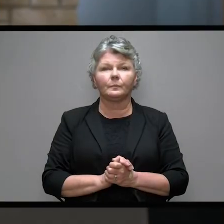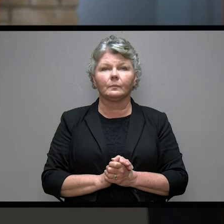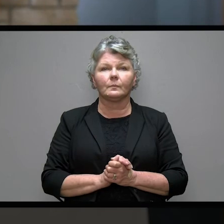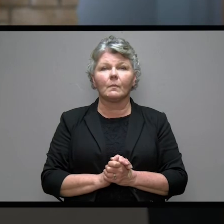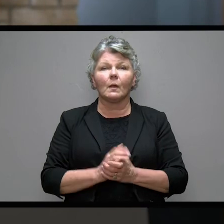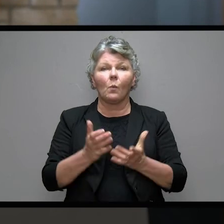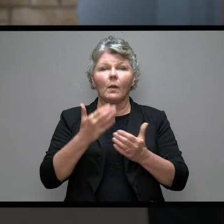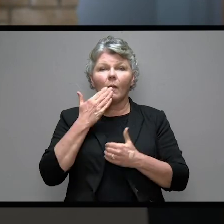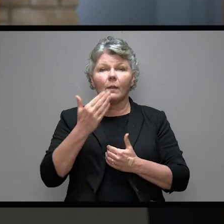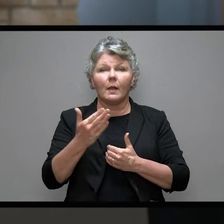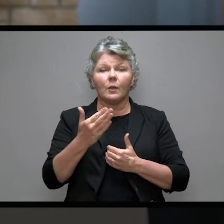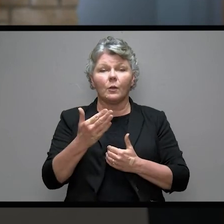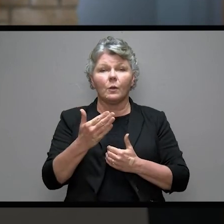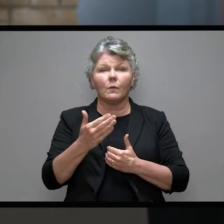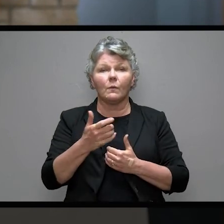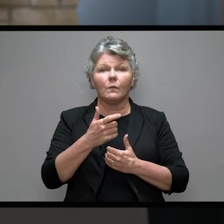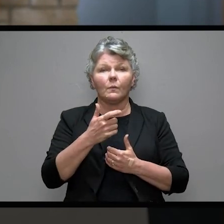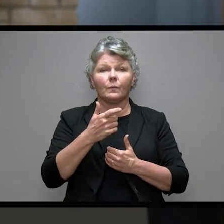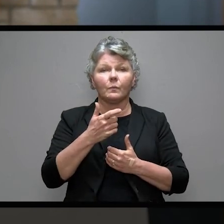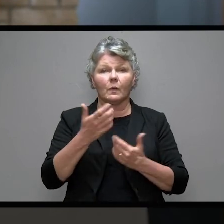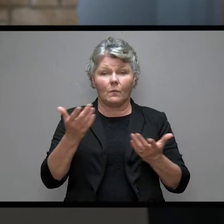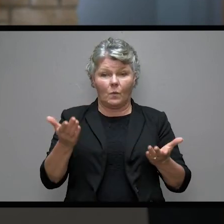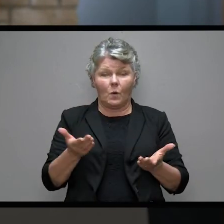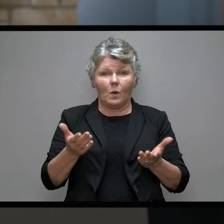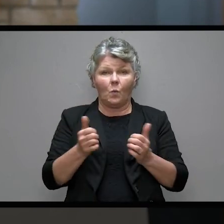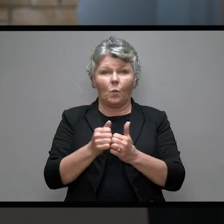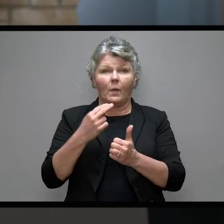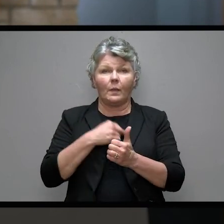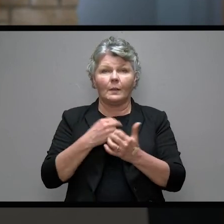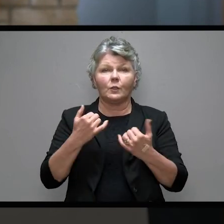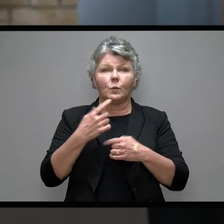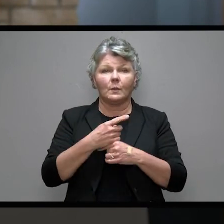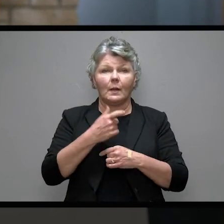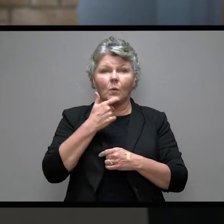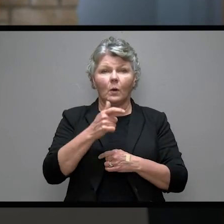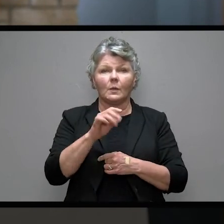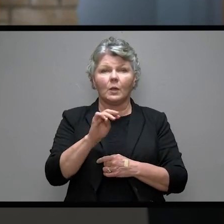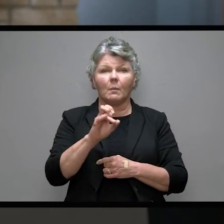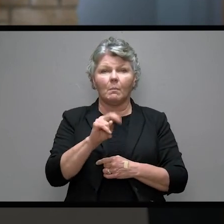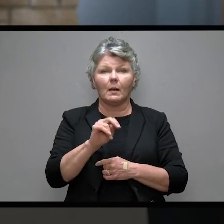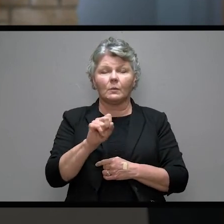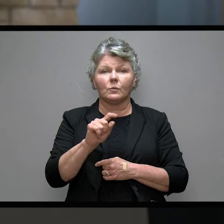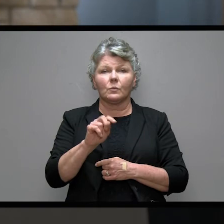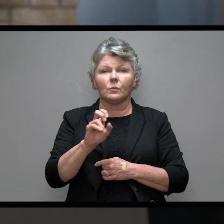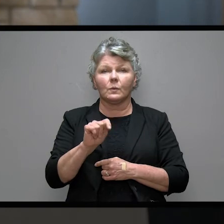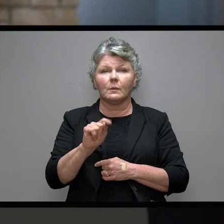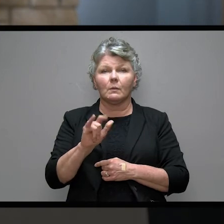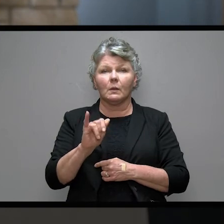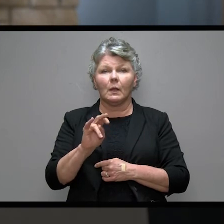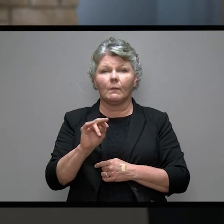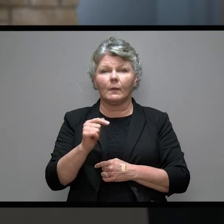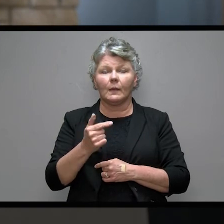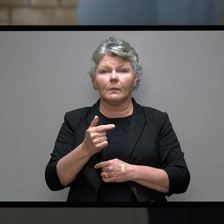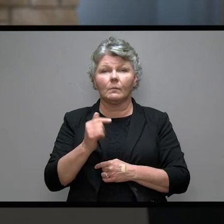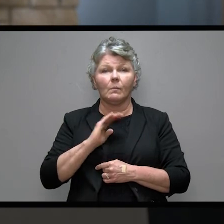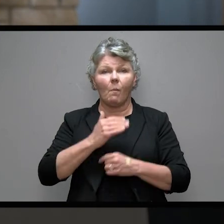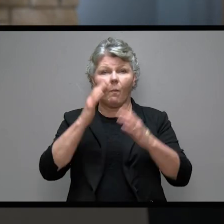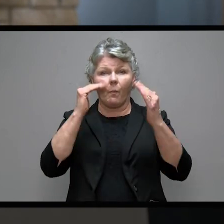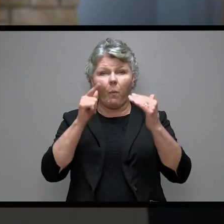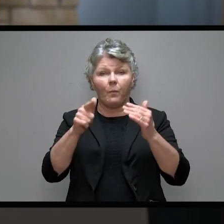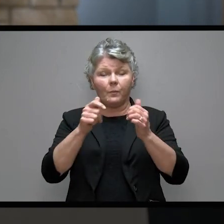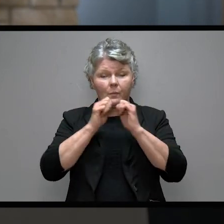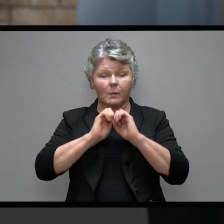O I'd like to thank you for being with us viewing Main Street Living this morning. Our hope is that you have been